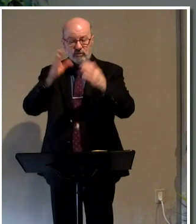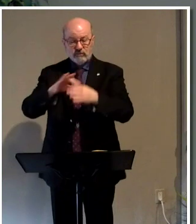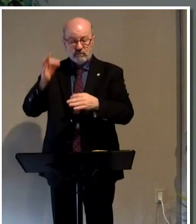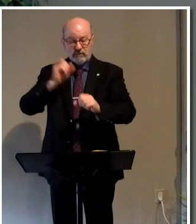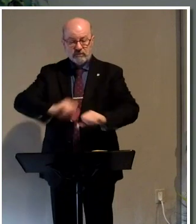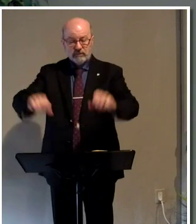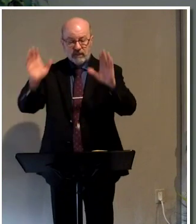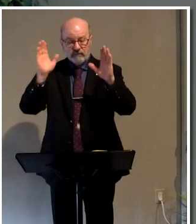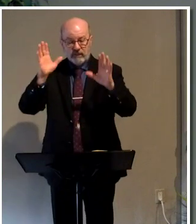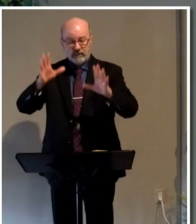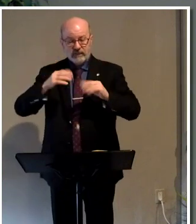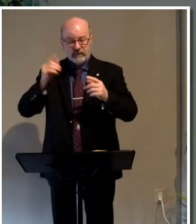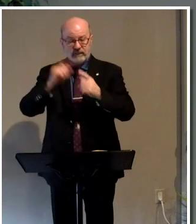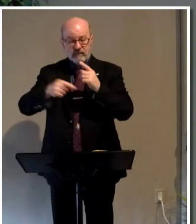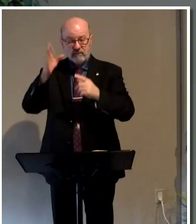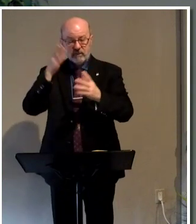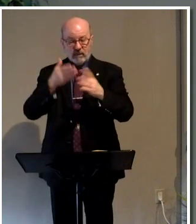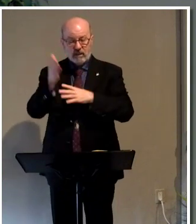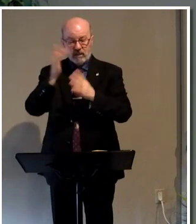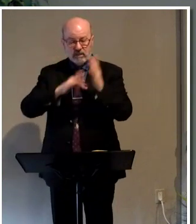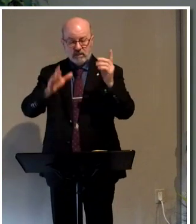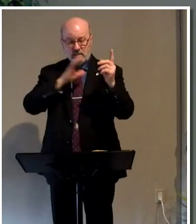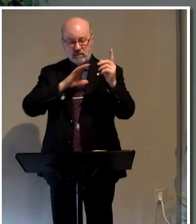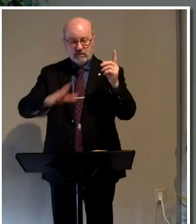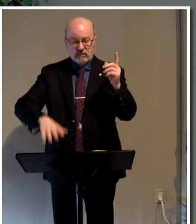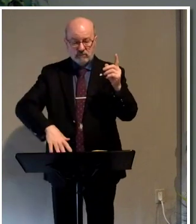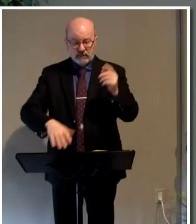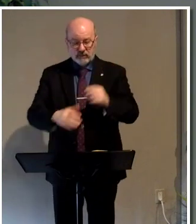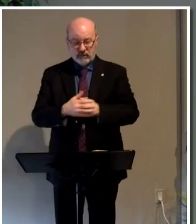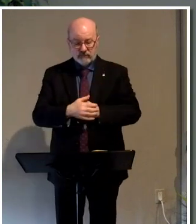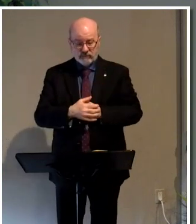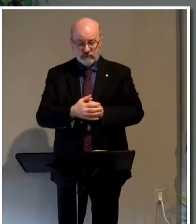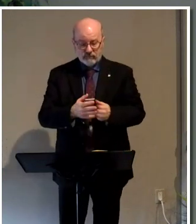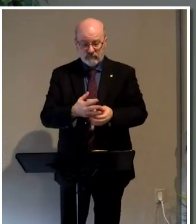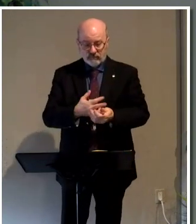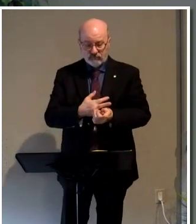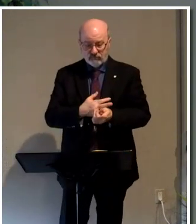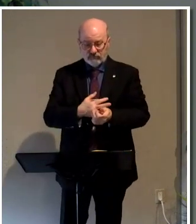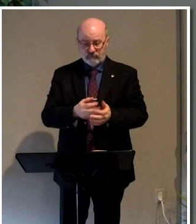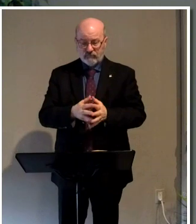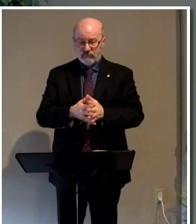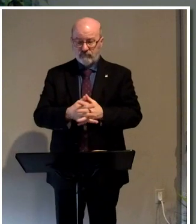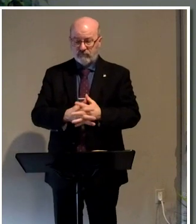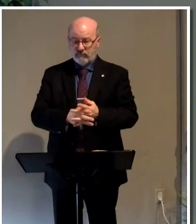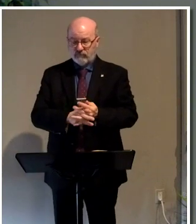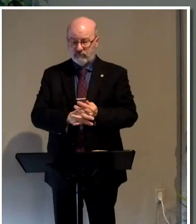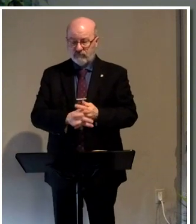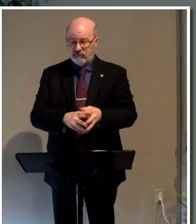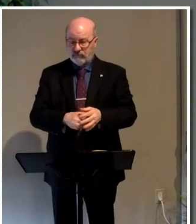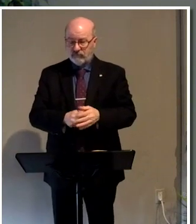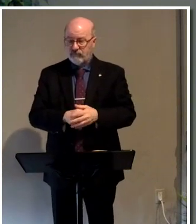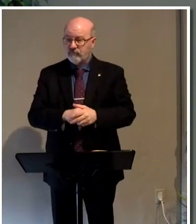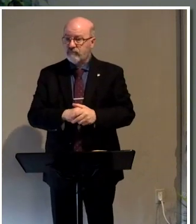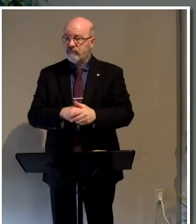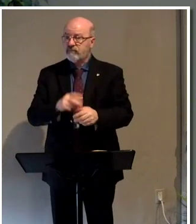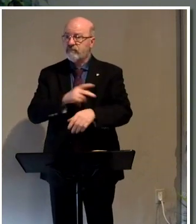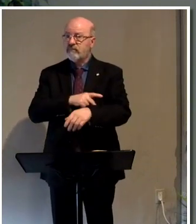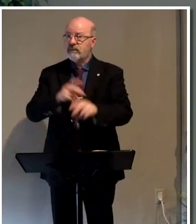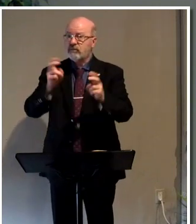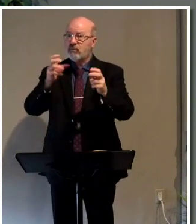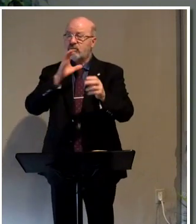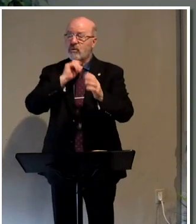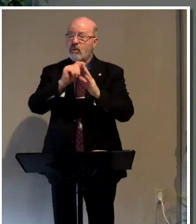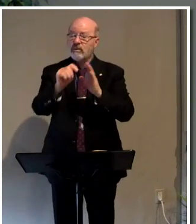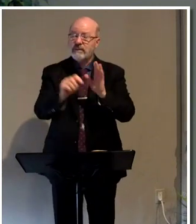spiritual sacrifices acceptable to God by Jesus Christ. Peter not only quotes the Old